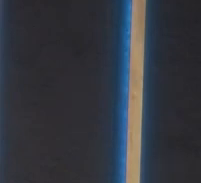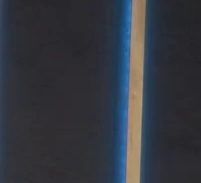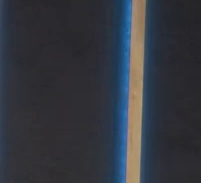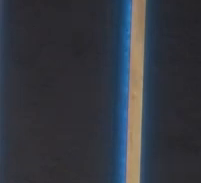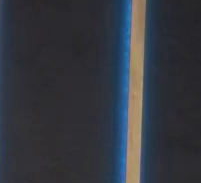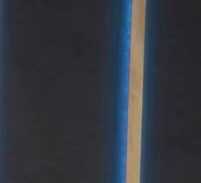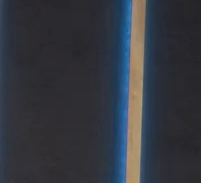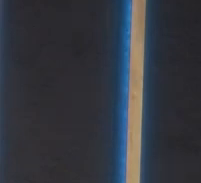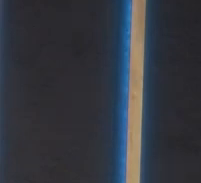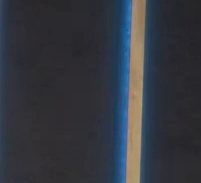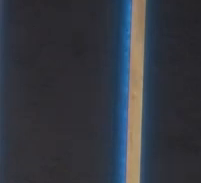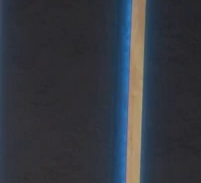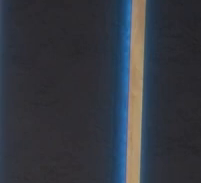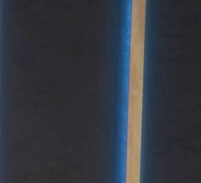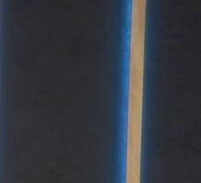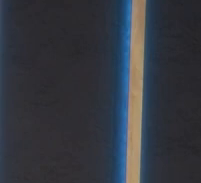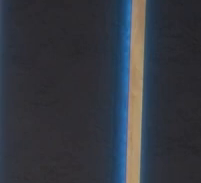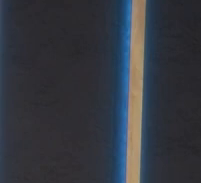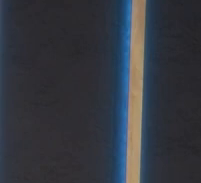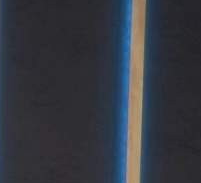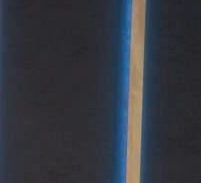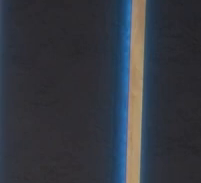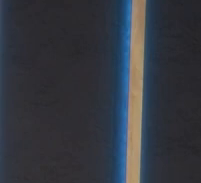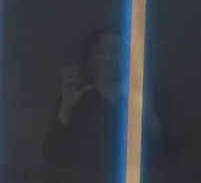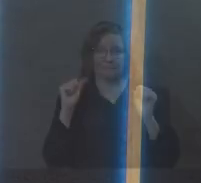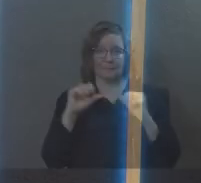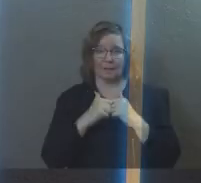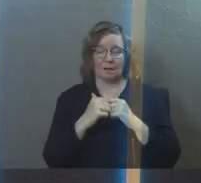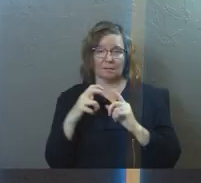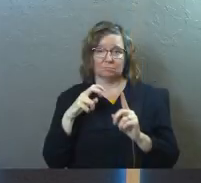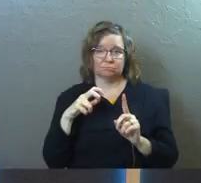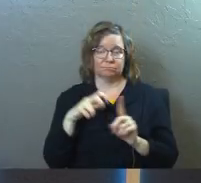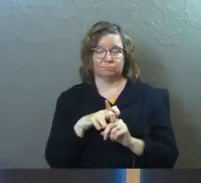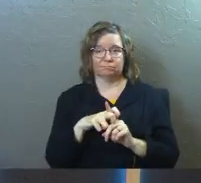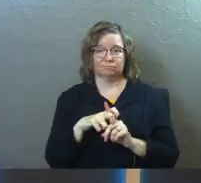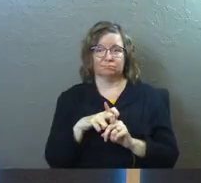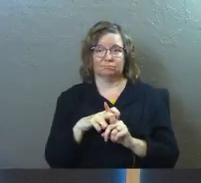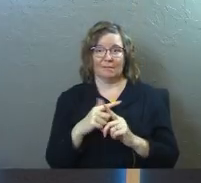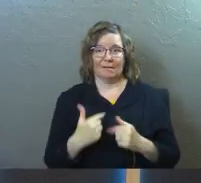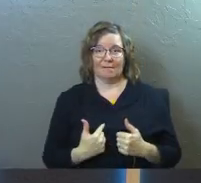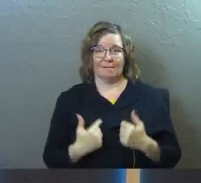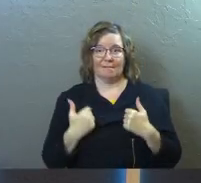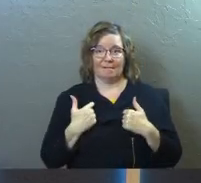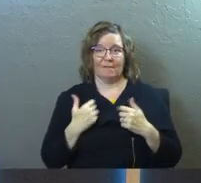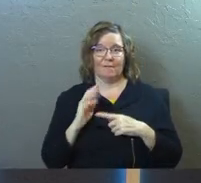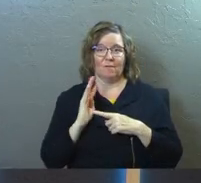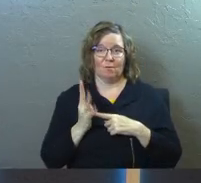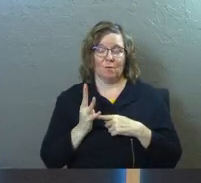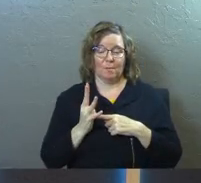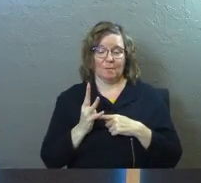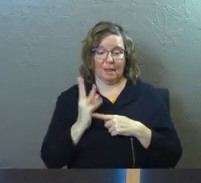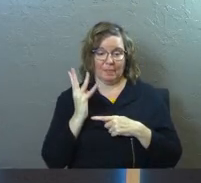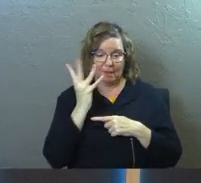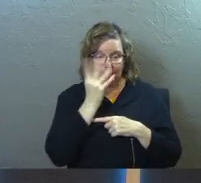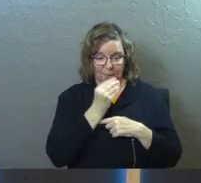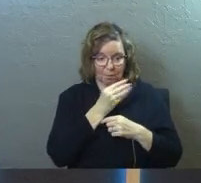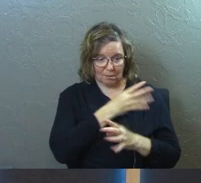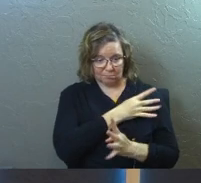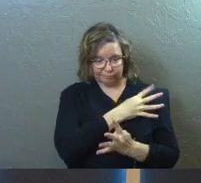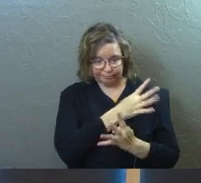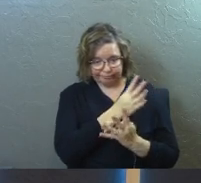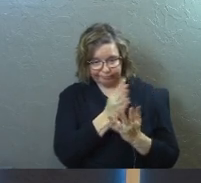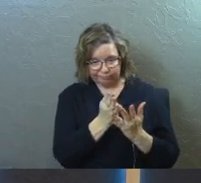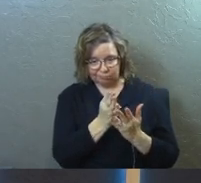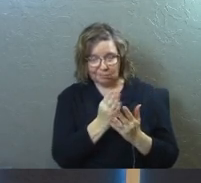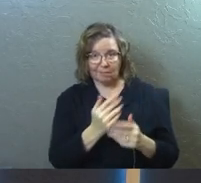It's amazing how they can capture a life like that in four minutes, and they can capture a beauty like that